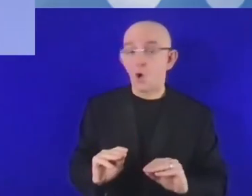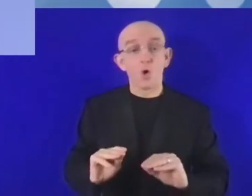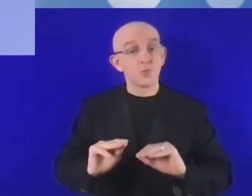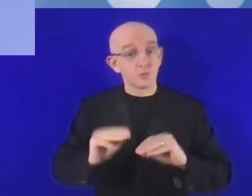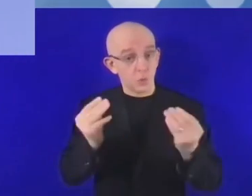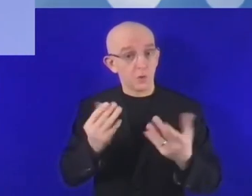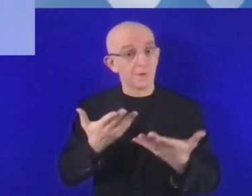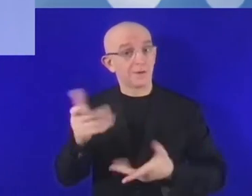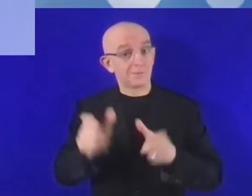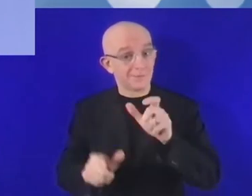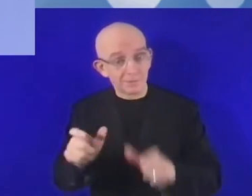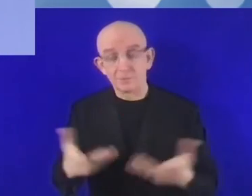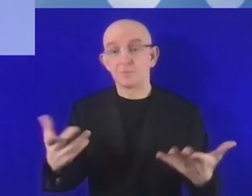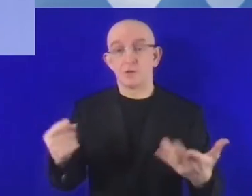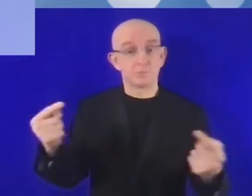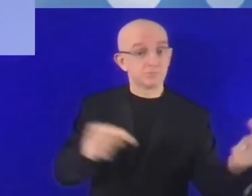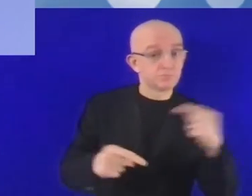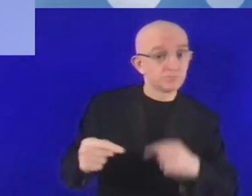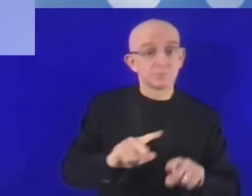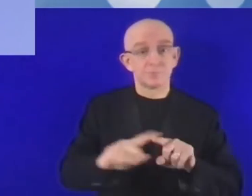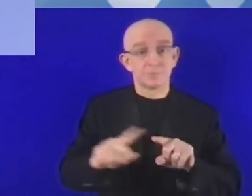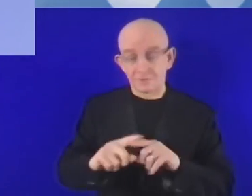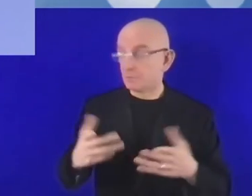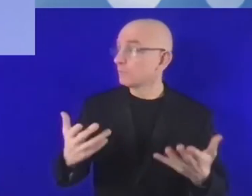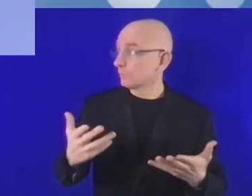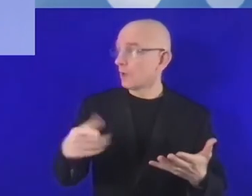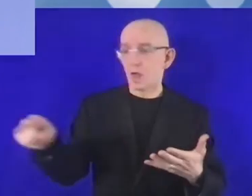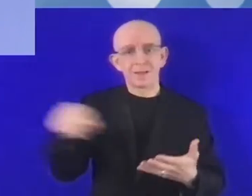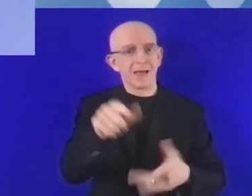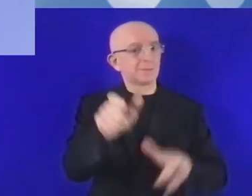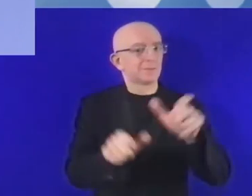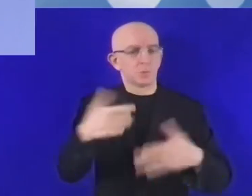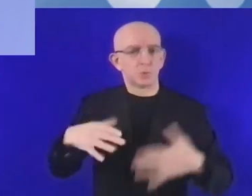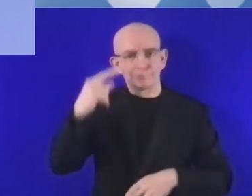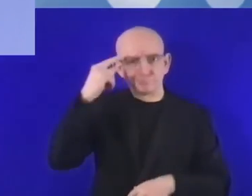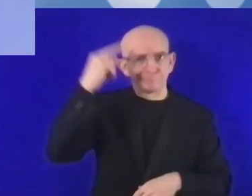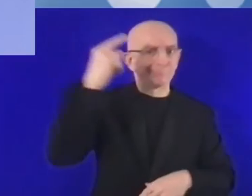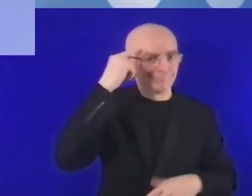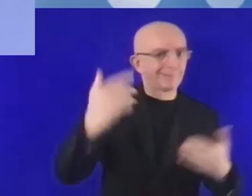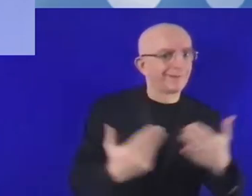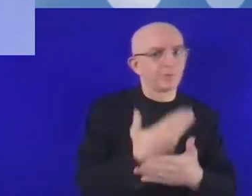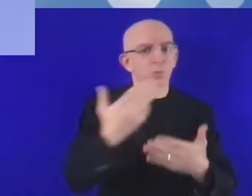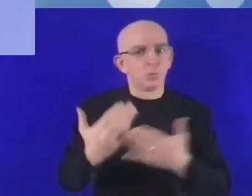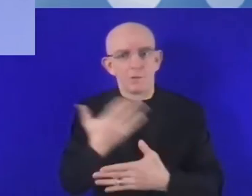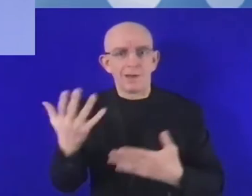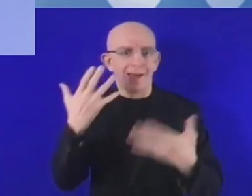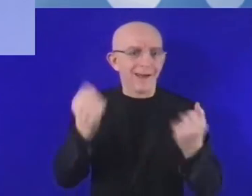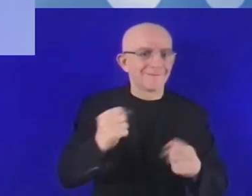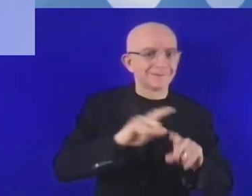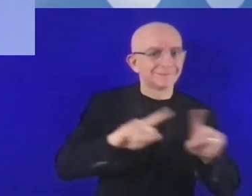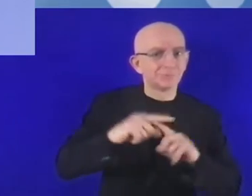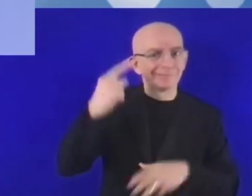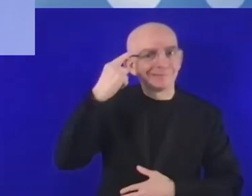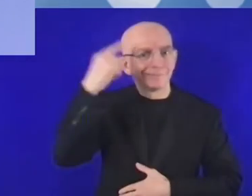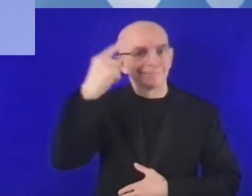ideas. So if you can start from the basics, we can benefit. That's what I believe. The